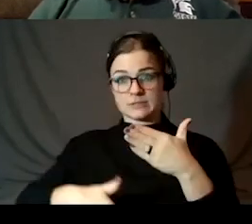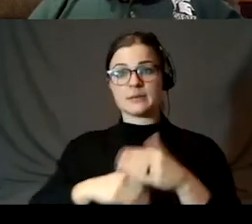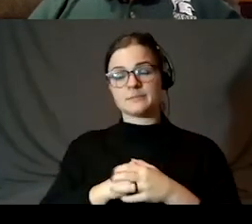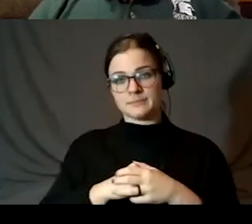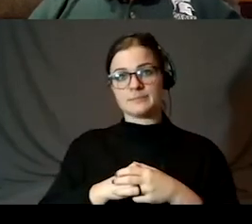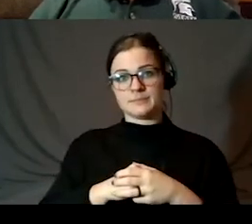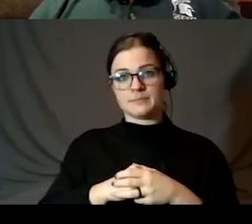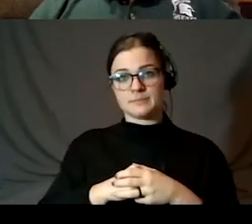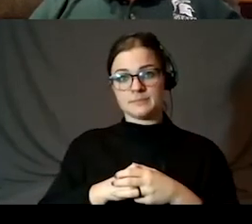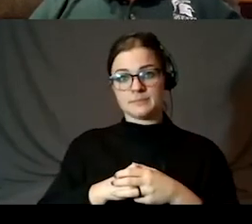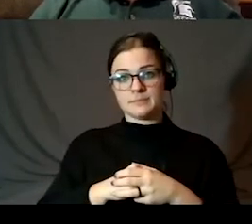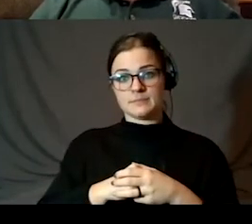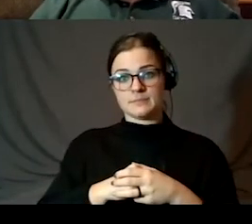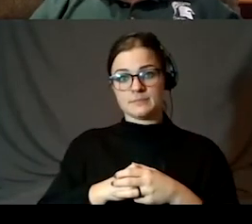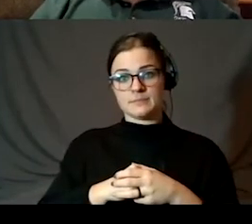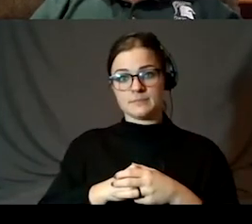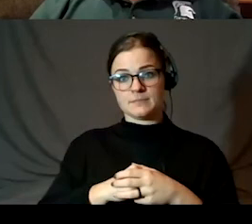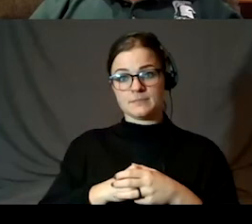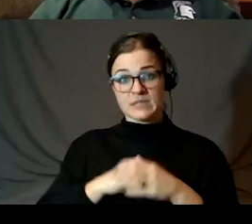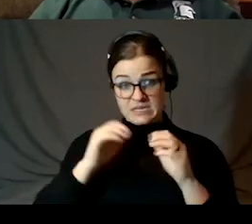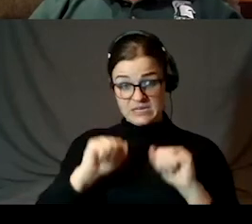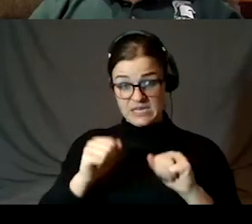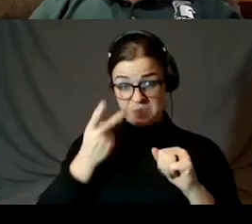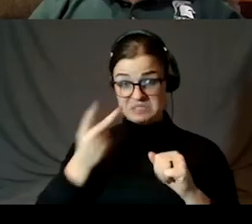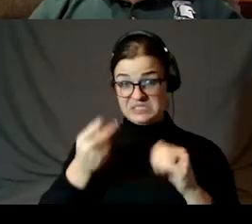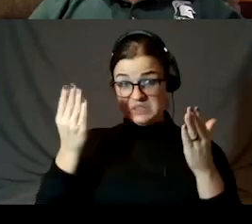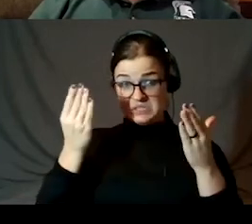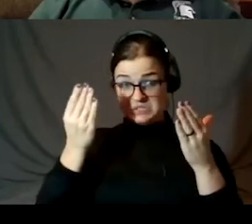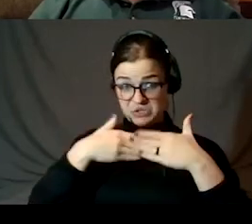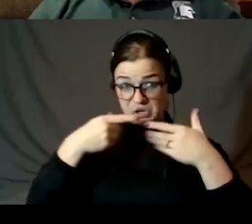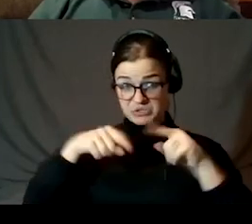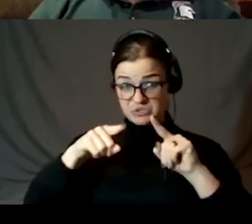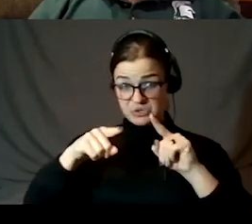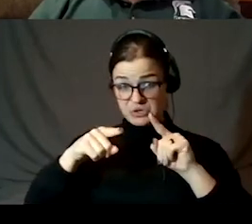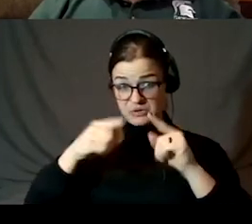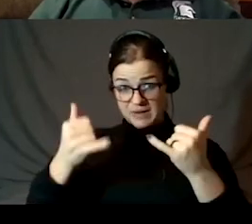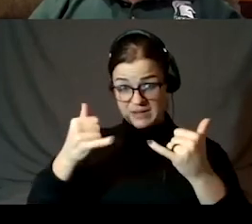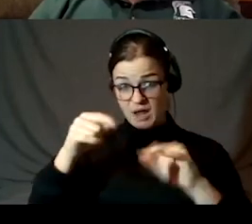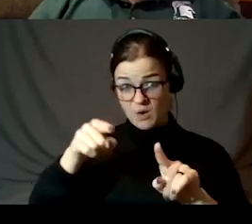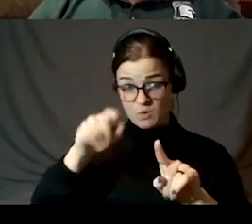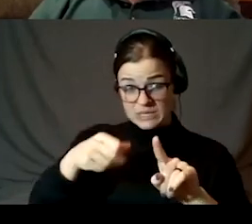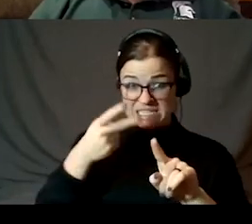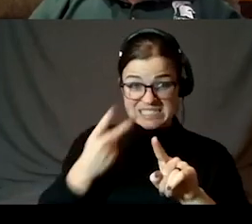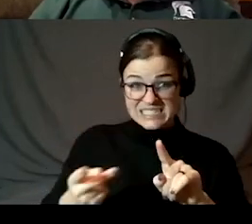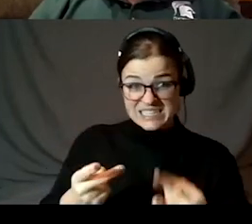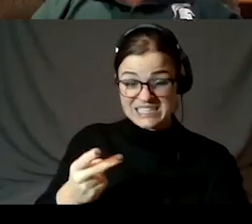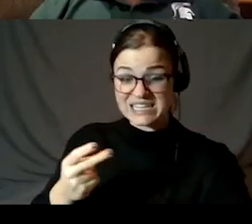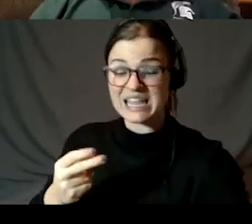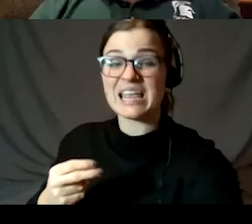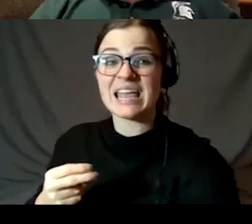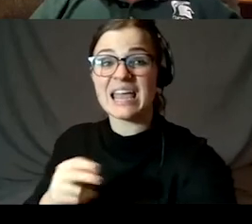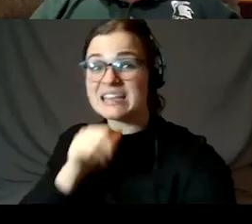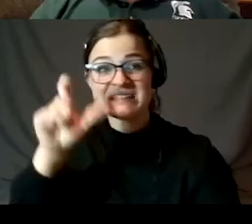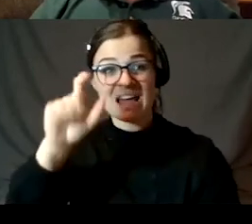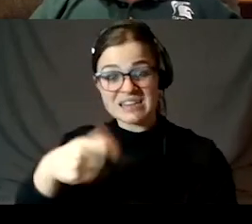Can we see the dark side when it's dark? Like, can we actually see the dark side in this point, in this phase, and not have to wait?